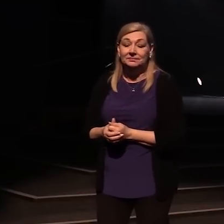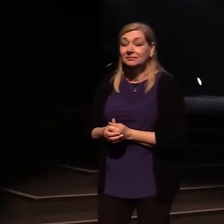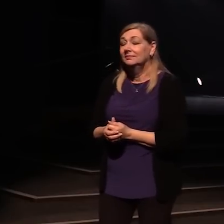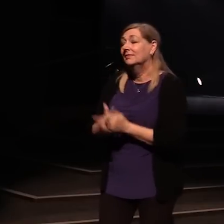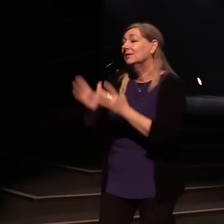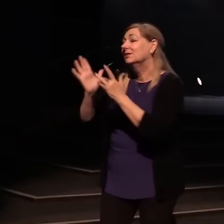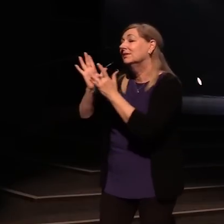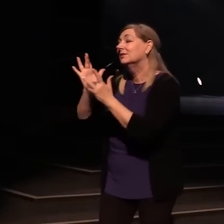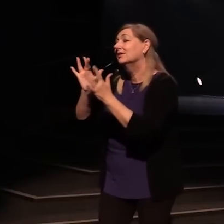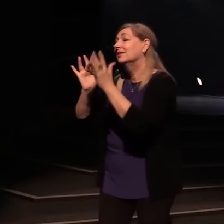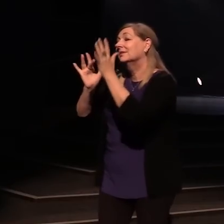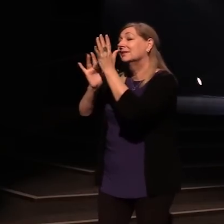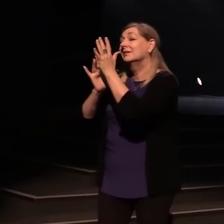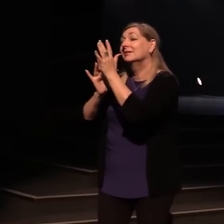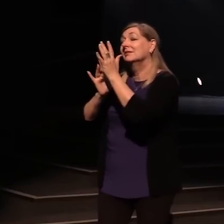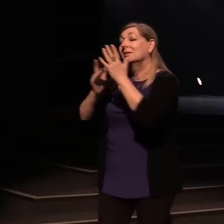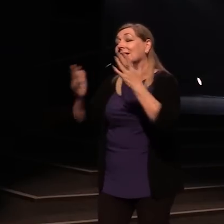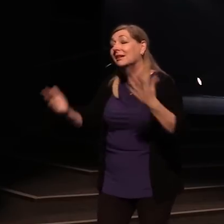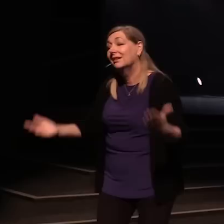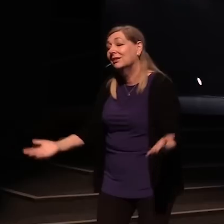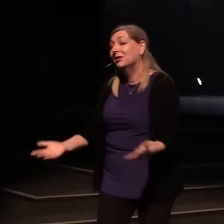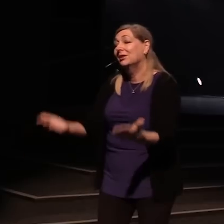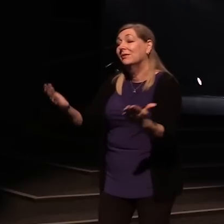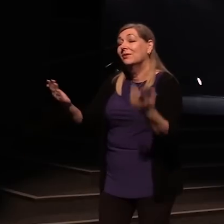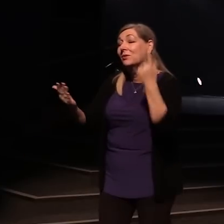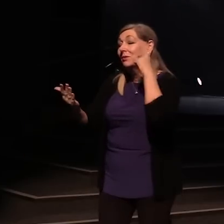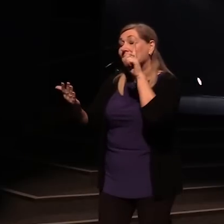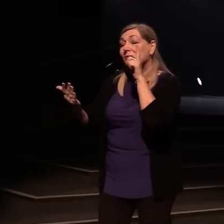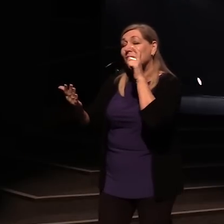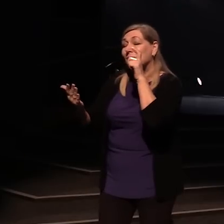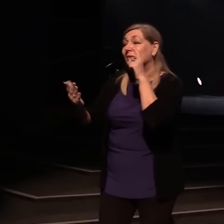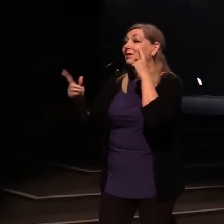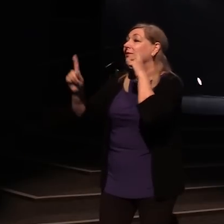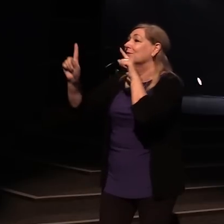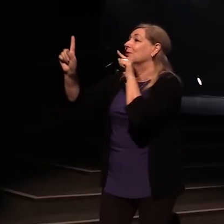Jesus, we are here, we're here for you